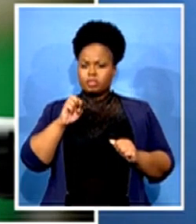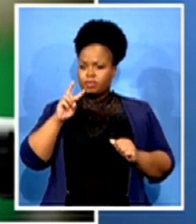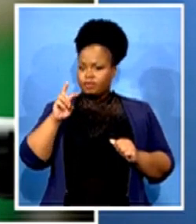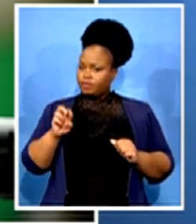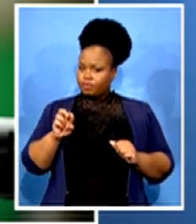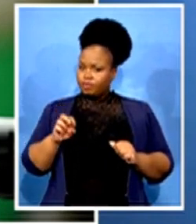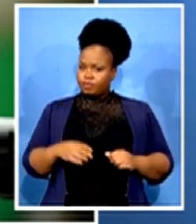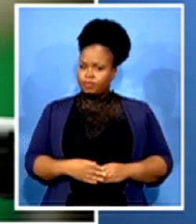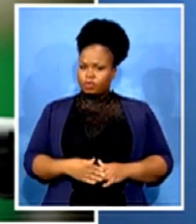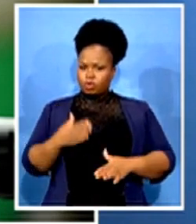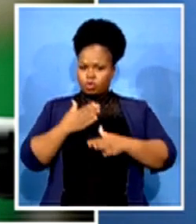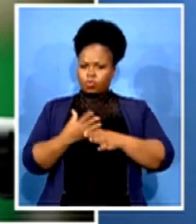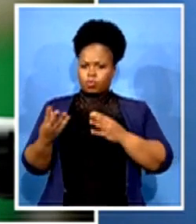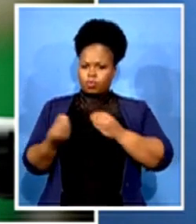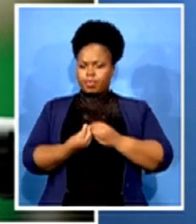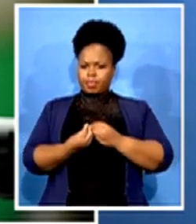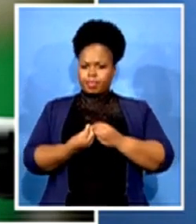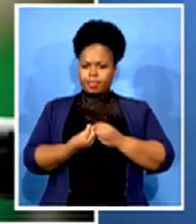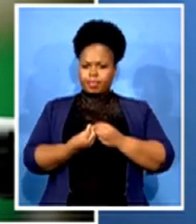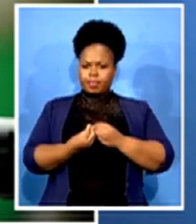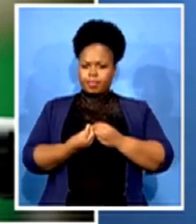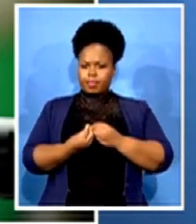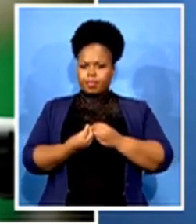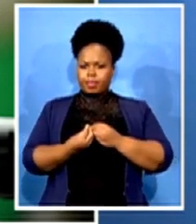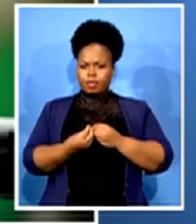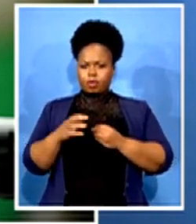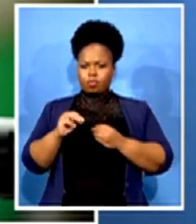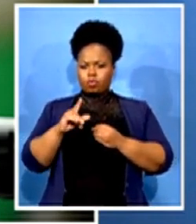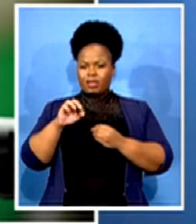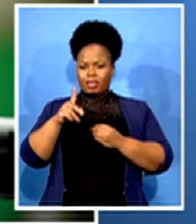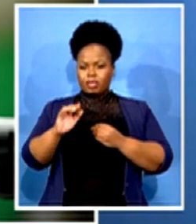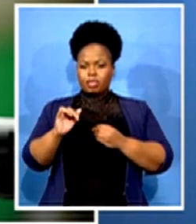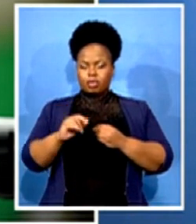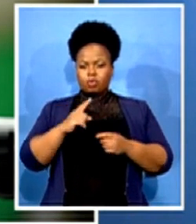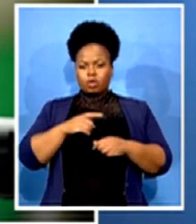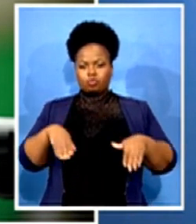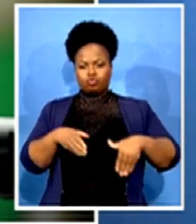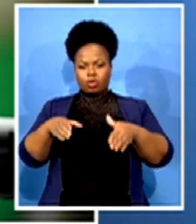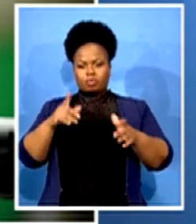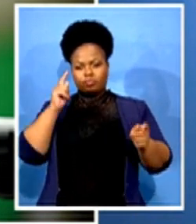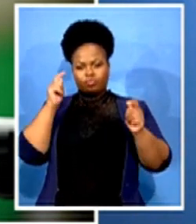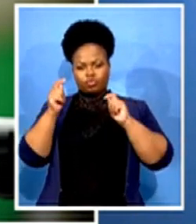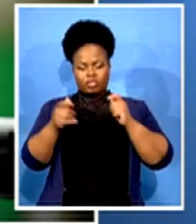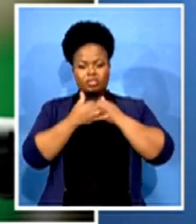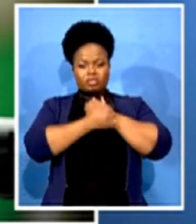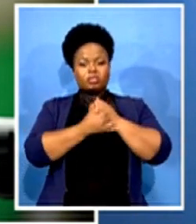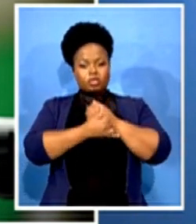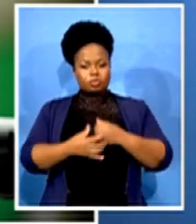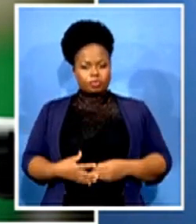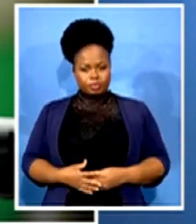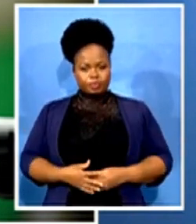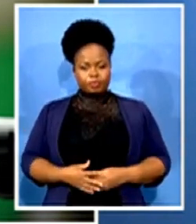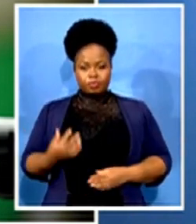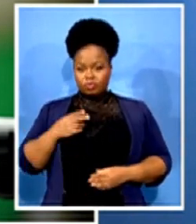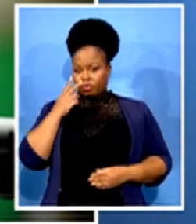Lulegi to transform our up in this country. What you see today is as a result of their sweat.